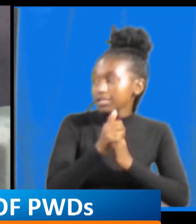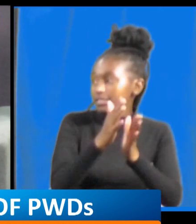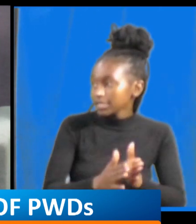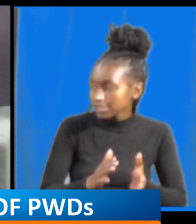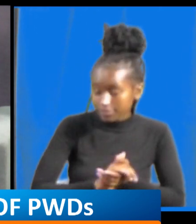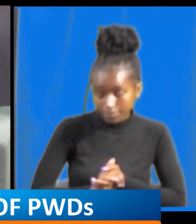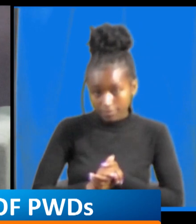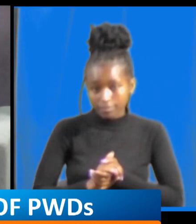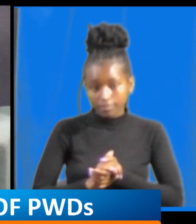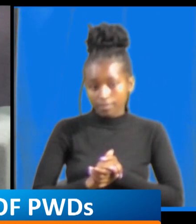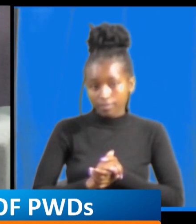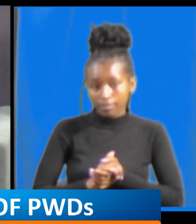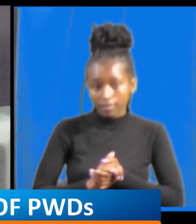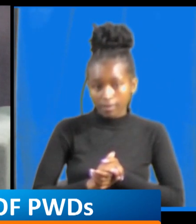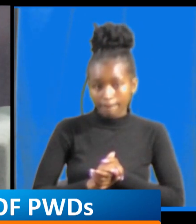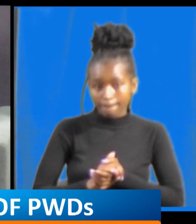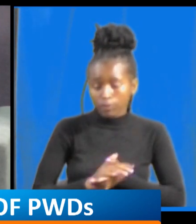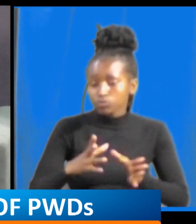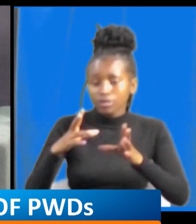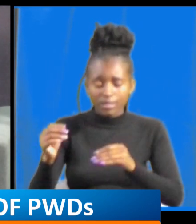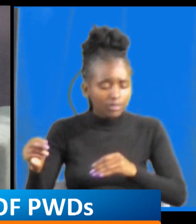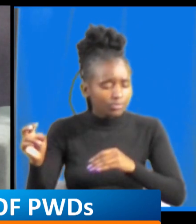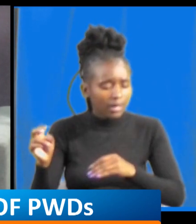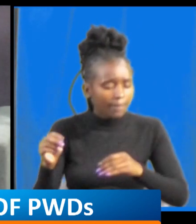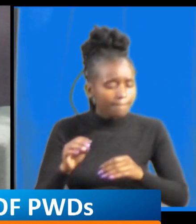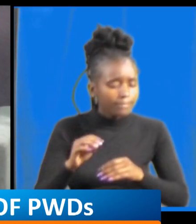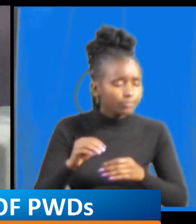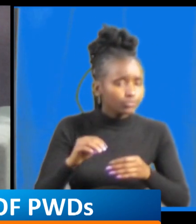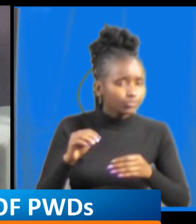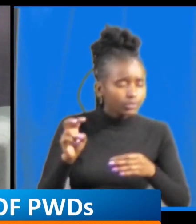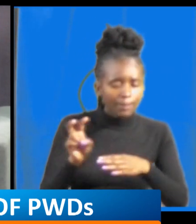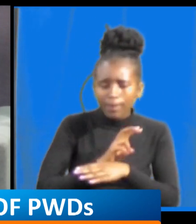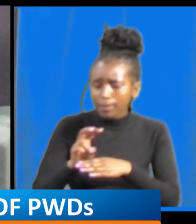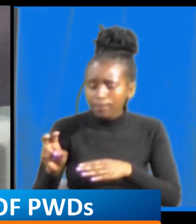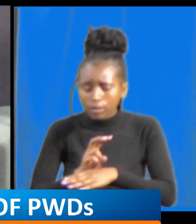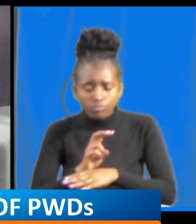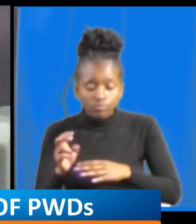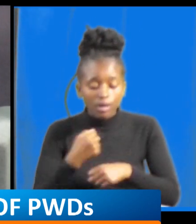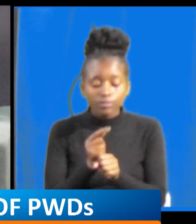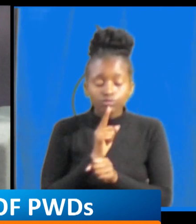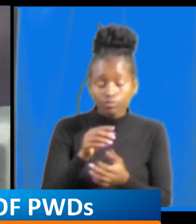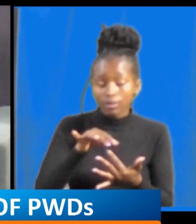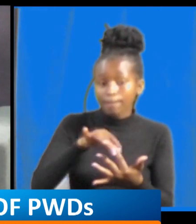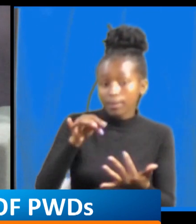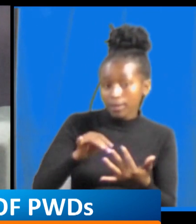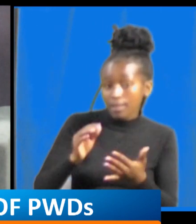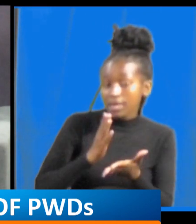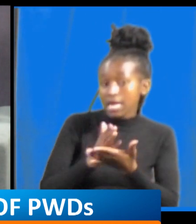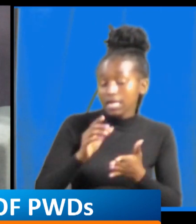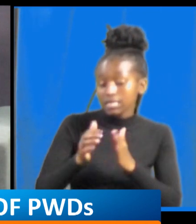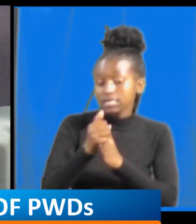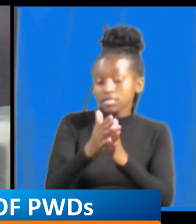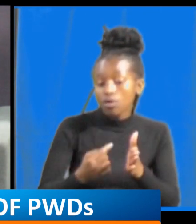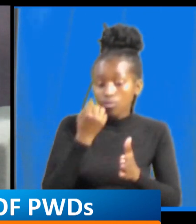therefore there we went and checked are we really electing the right leaders who will represent us are the